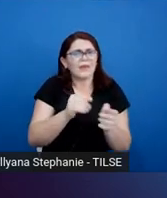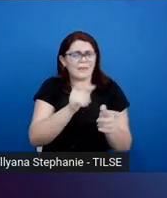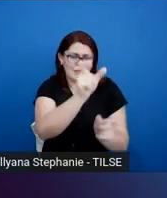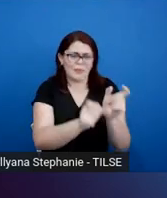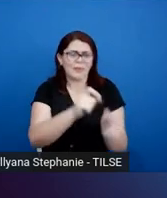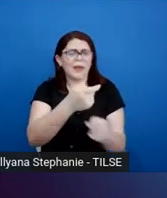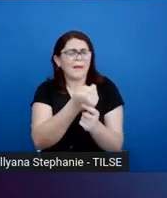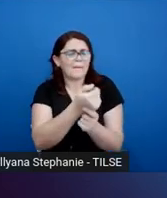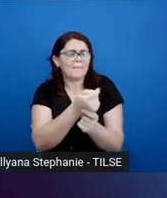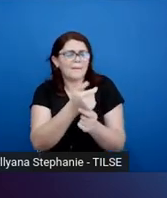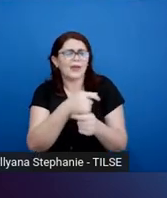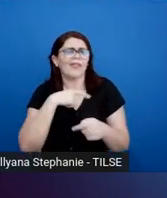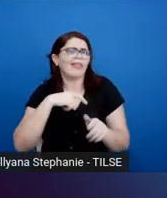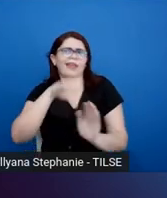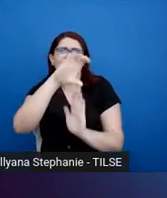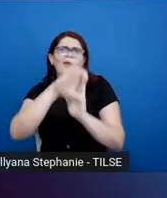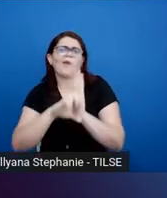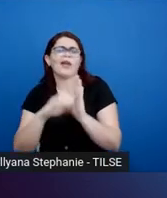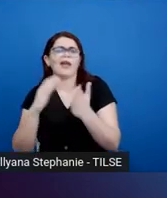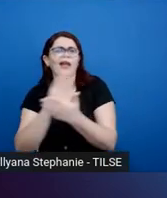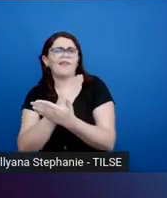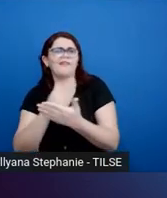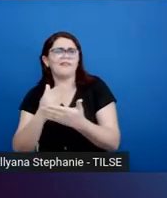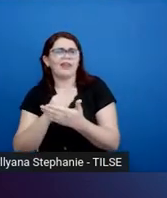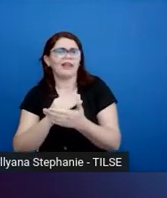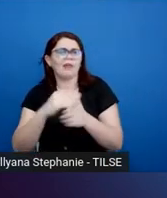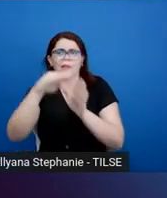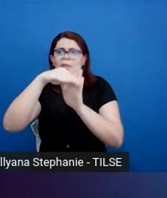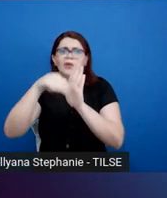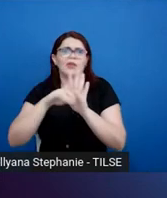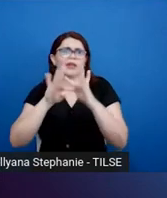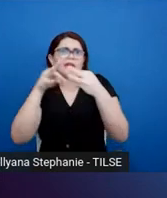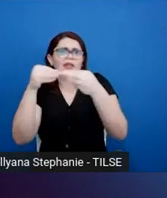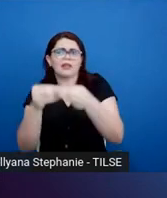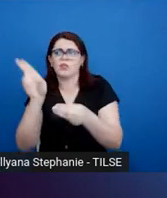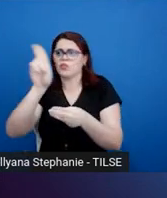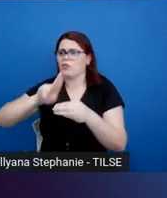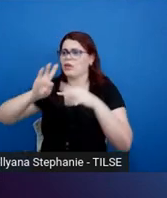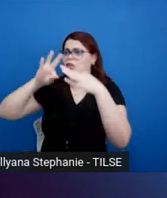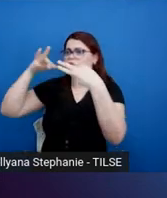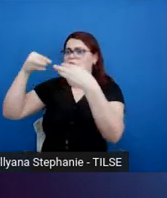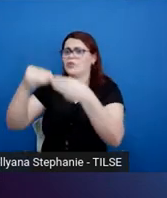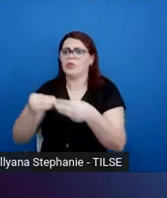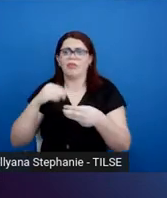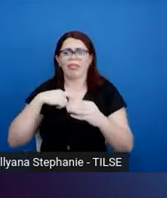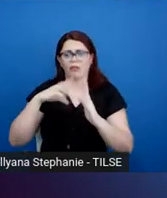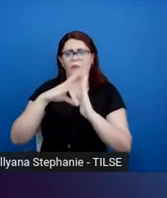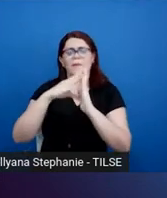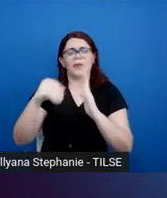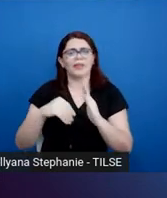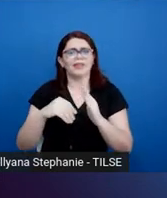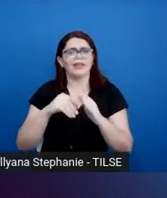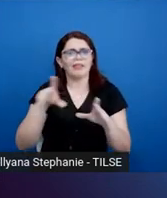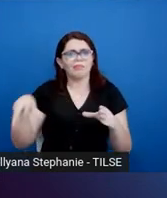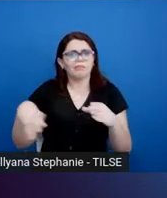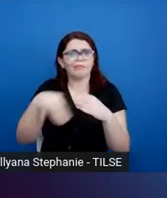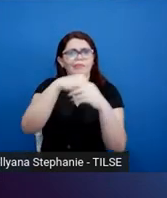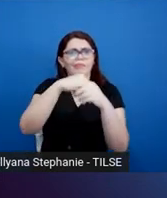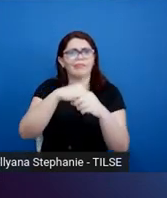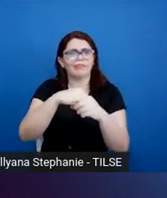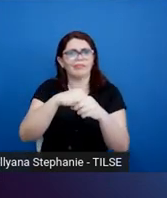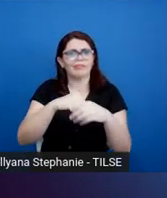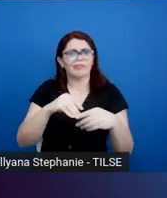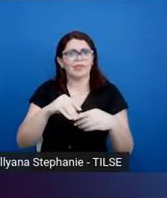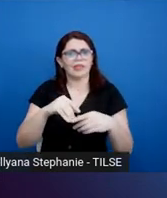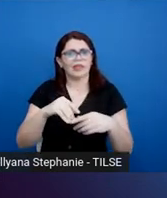be an entire curriculum, entire program, an entire university model. So we're talking about a